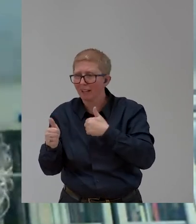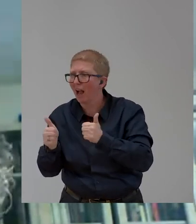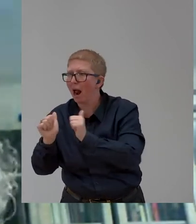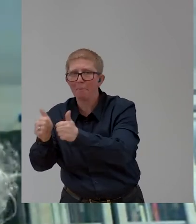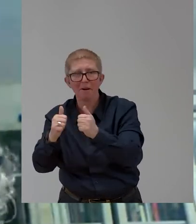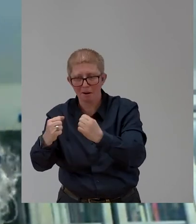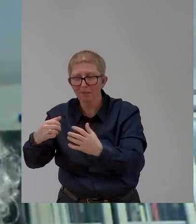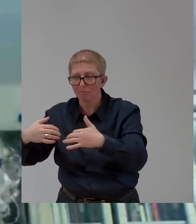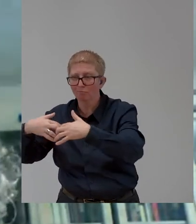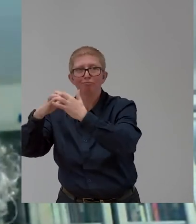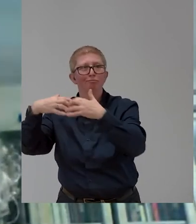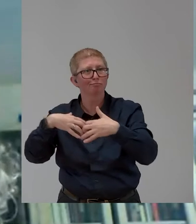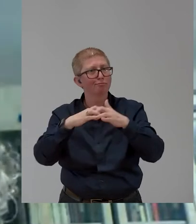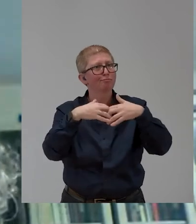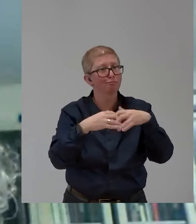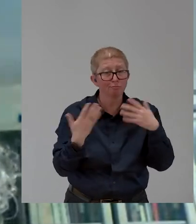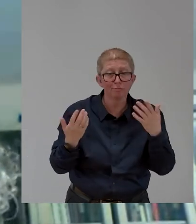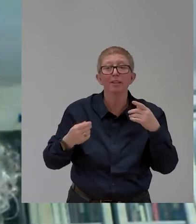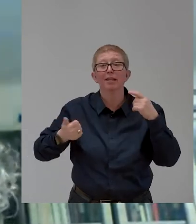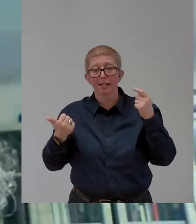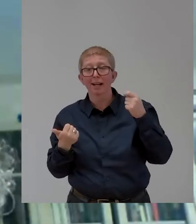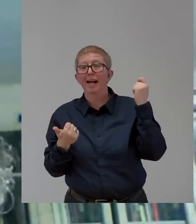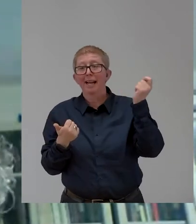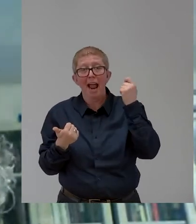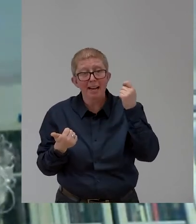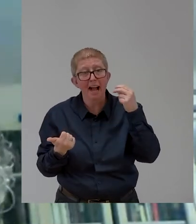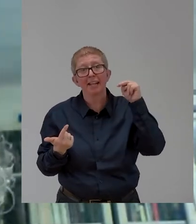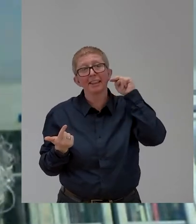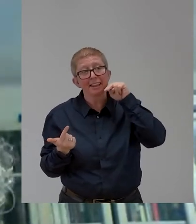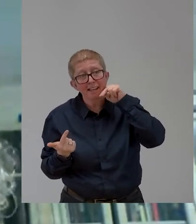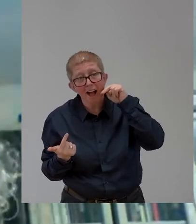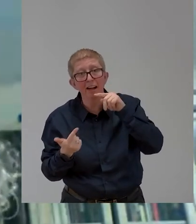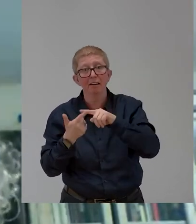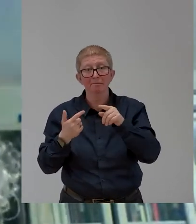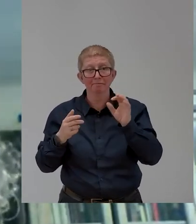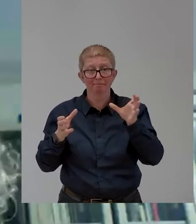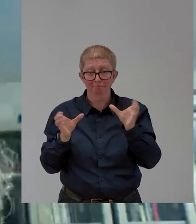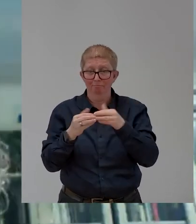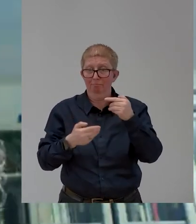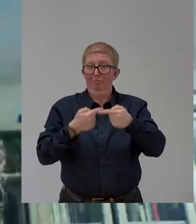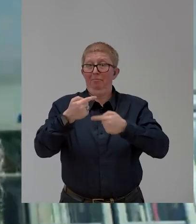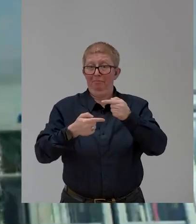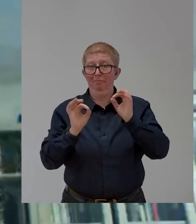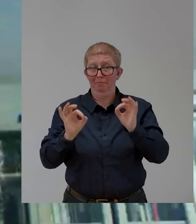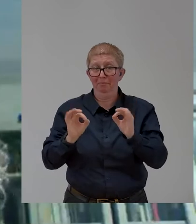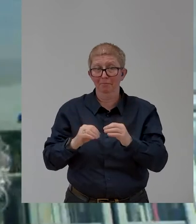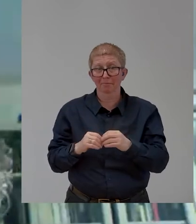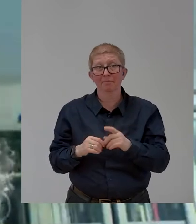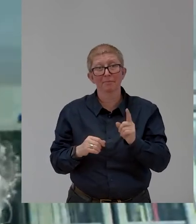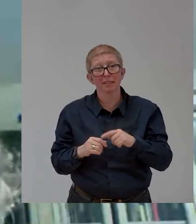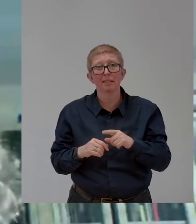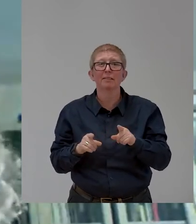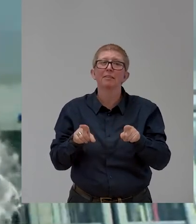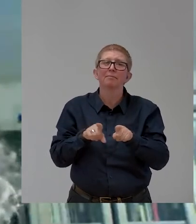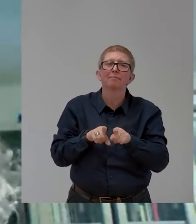I'm optimistic. I remember I was listening in to the launch of the Kenyan Network, which was hosted by the Federation of Kenyan